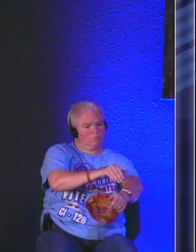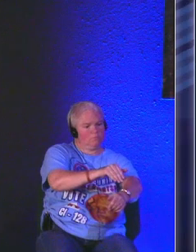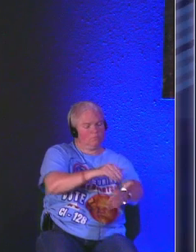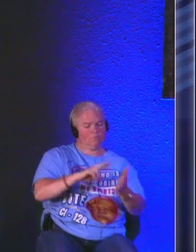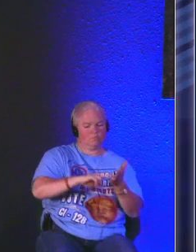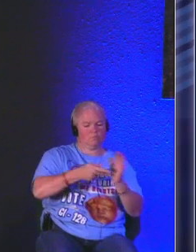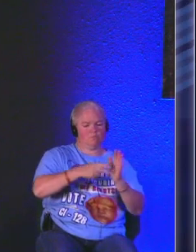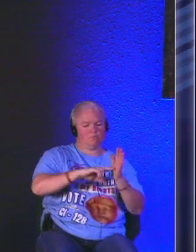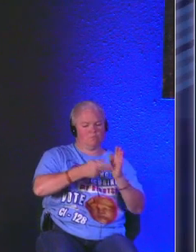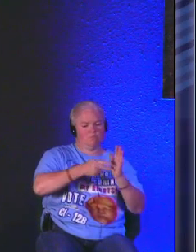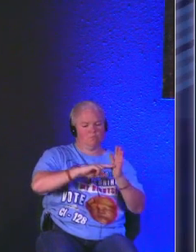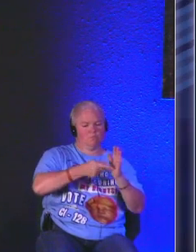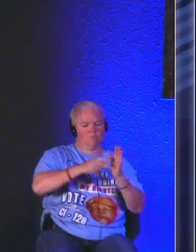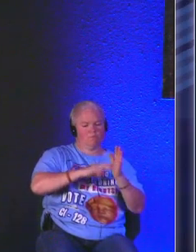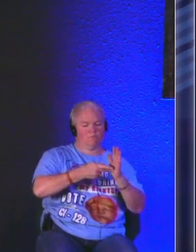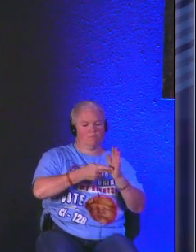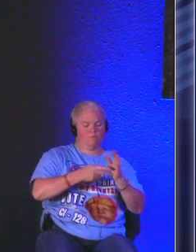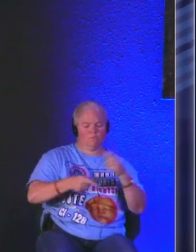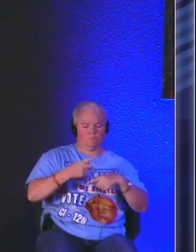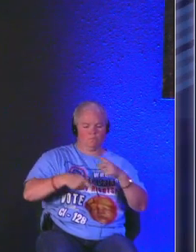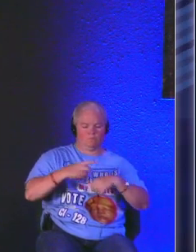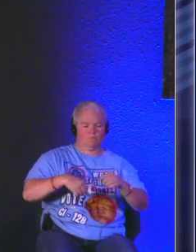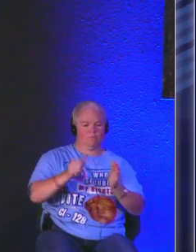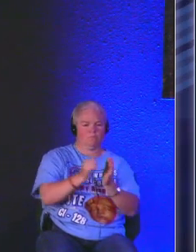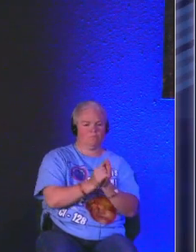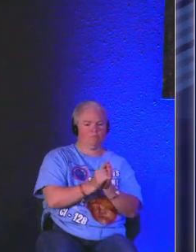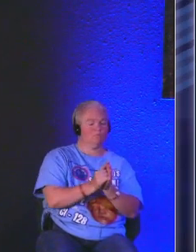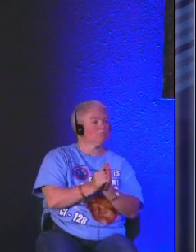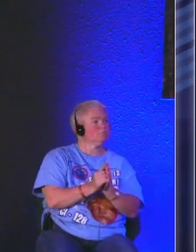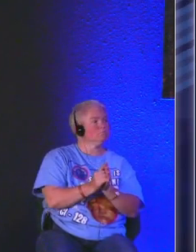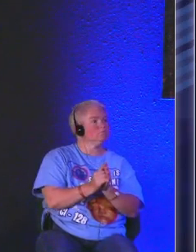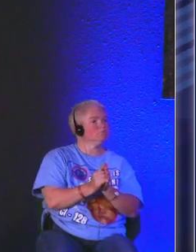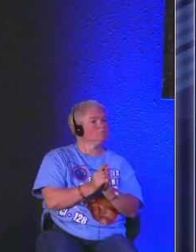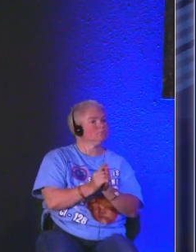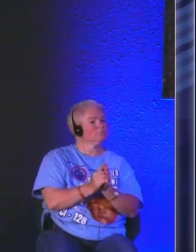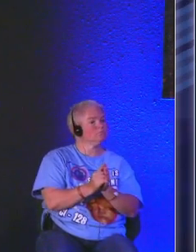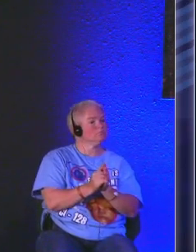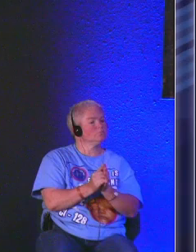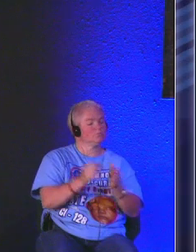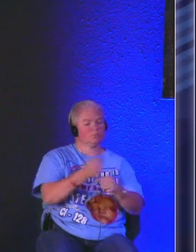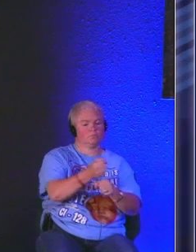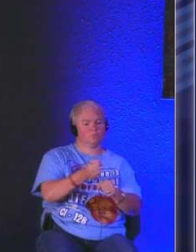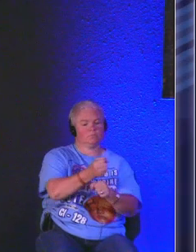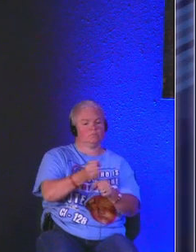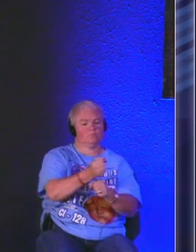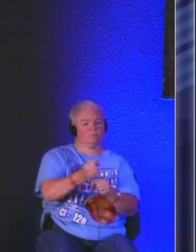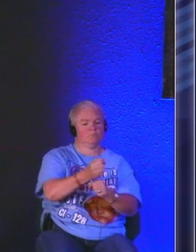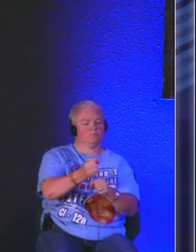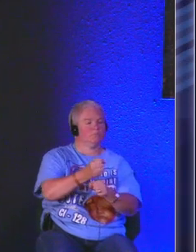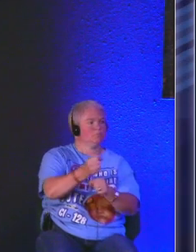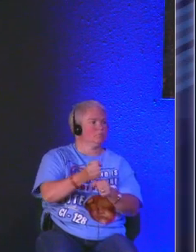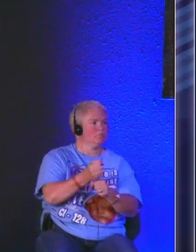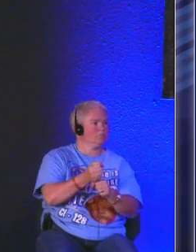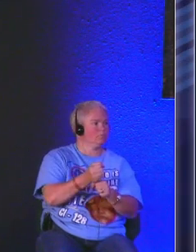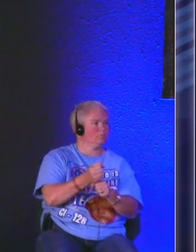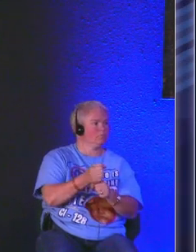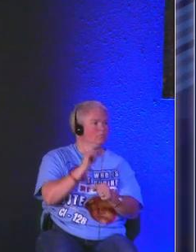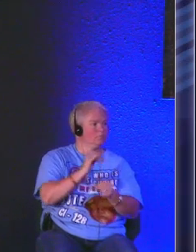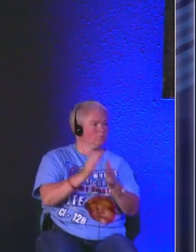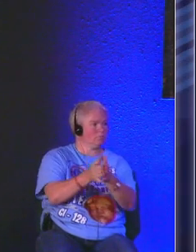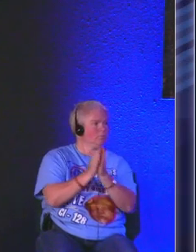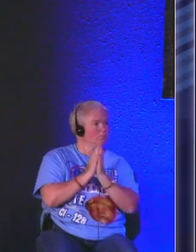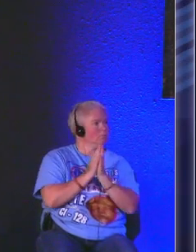intentional about coming to that um couple announcements for the cafe that that i was